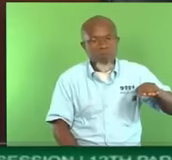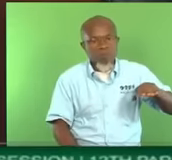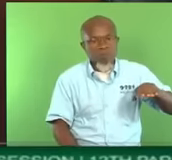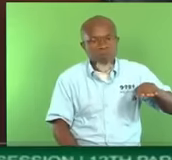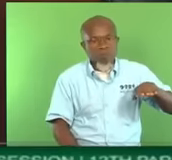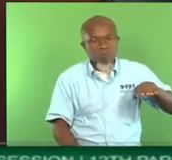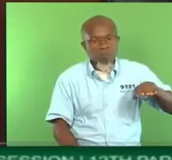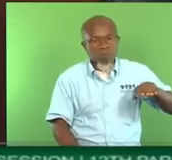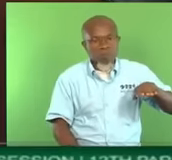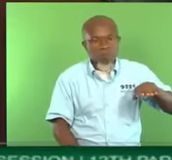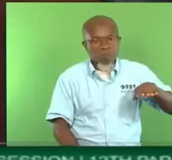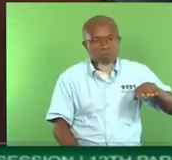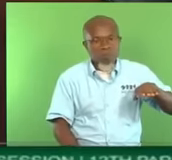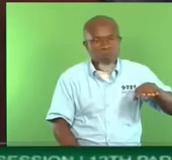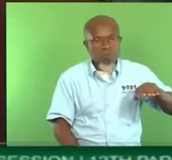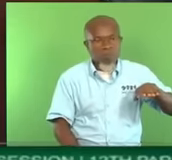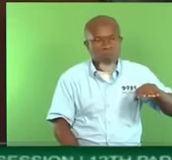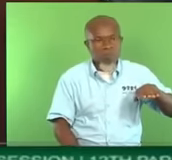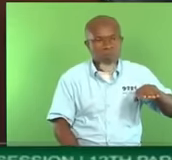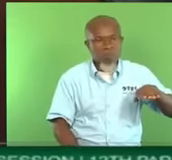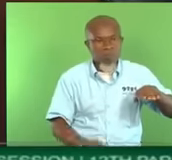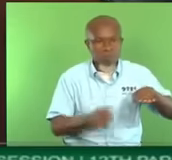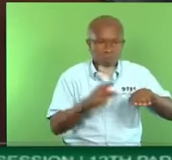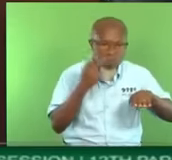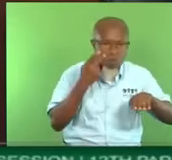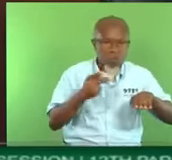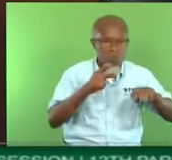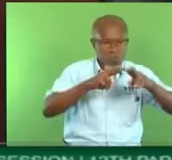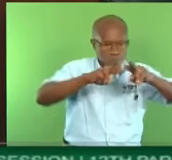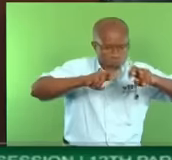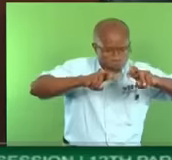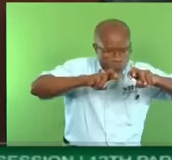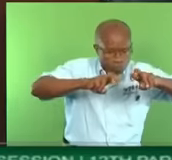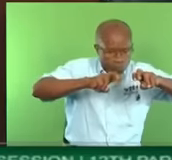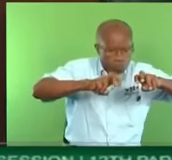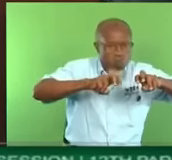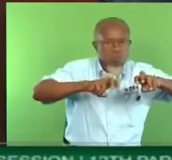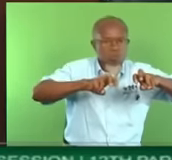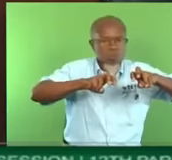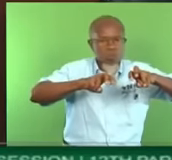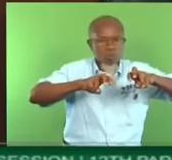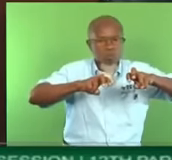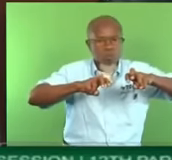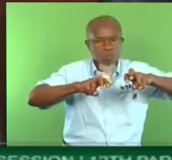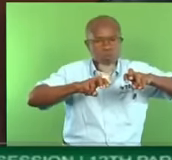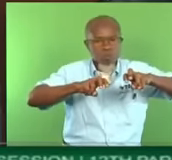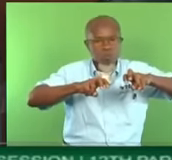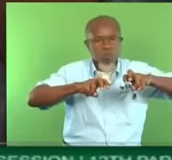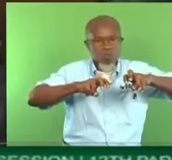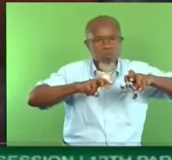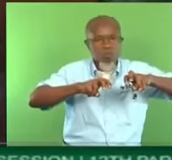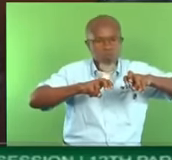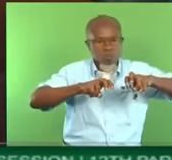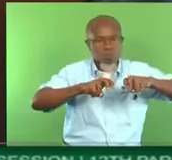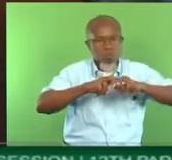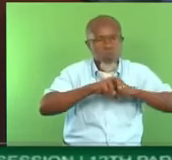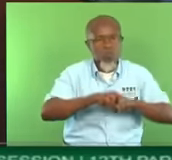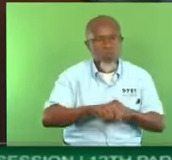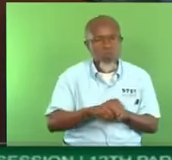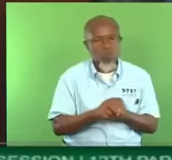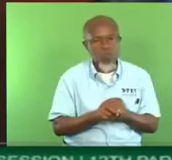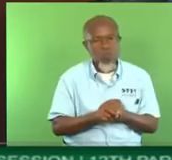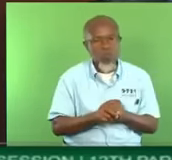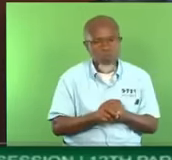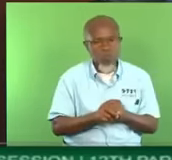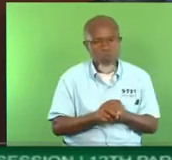Based on the visual inspection of cord concrete samples through the RCA's reinforced concrete first floor